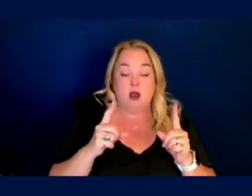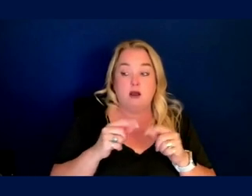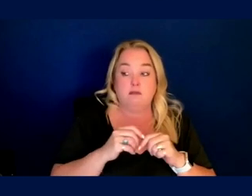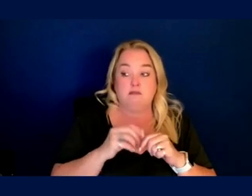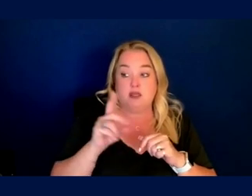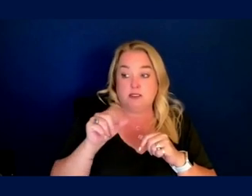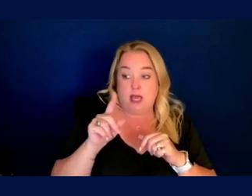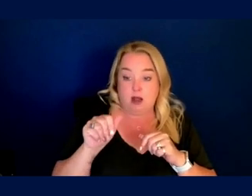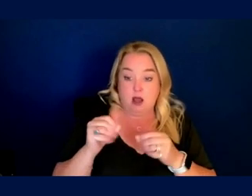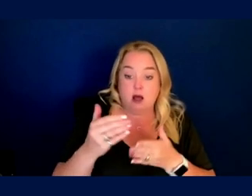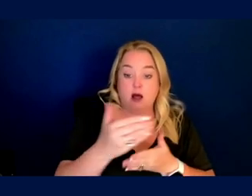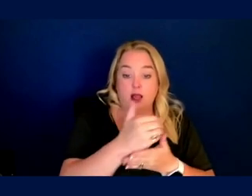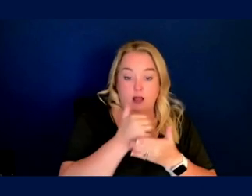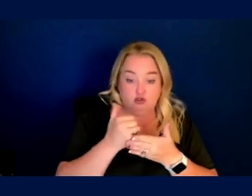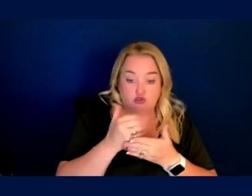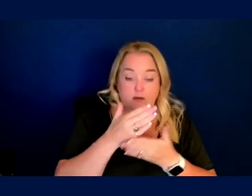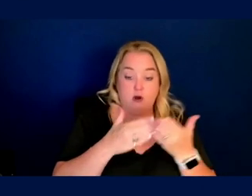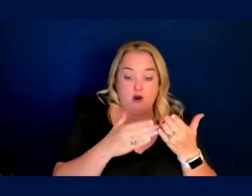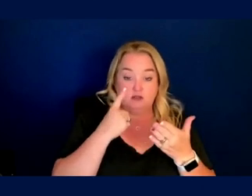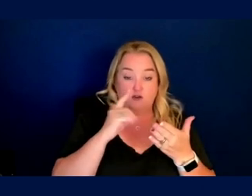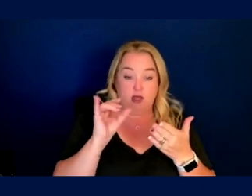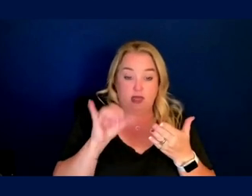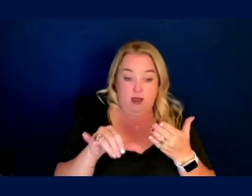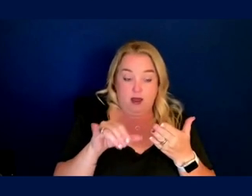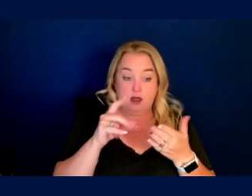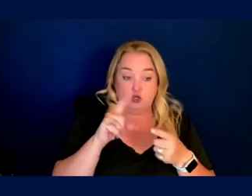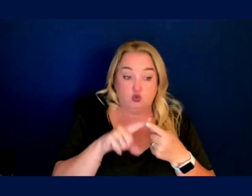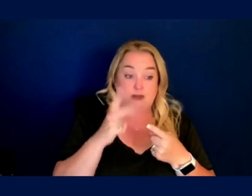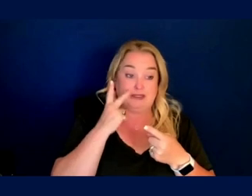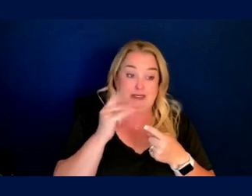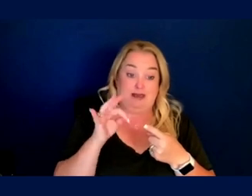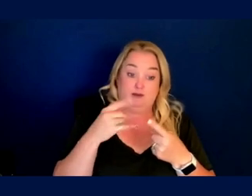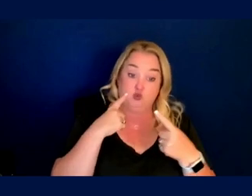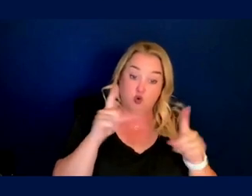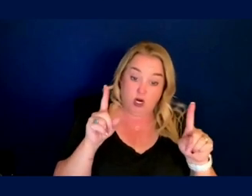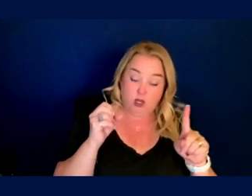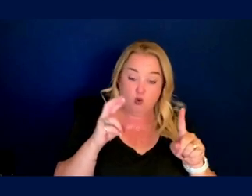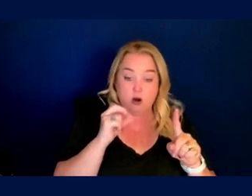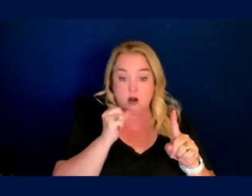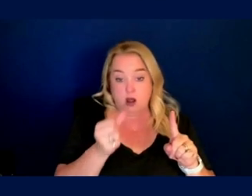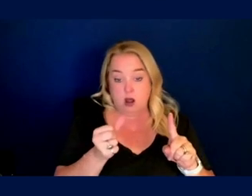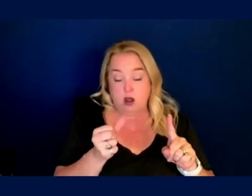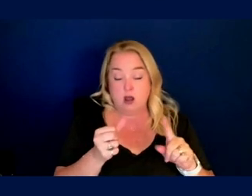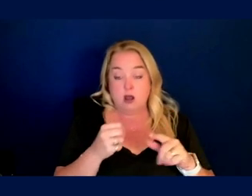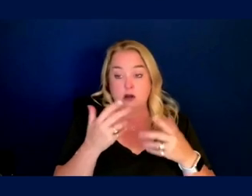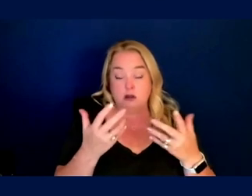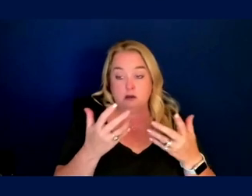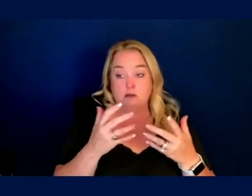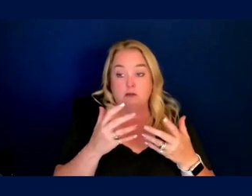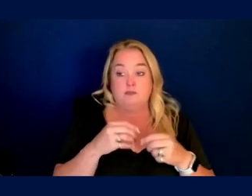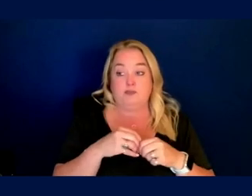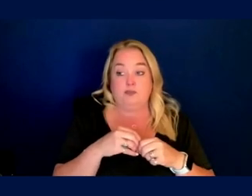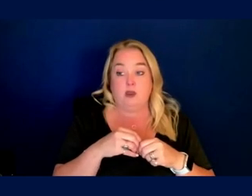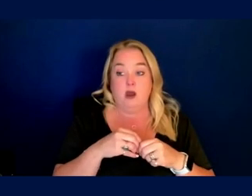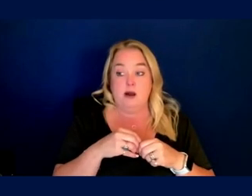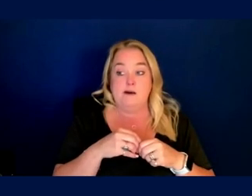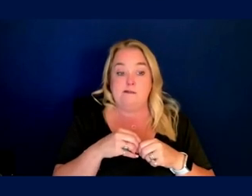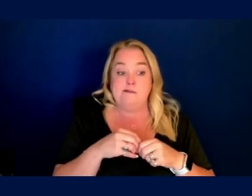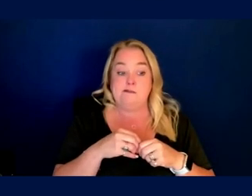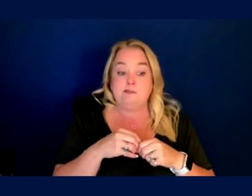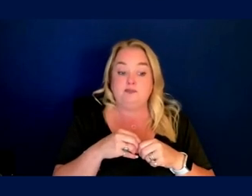collection component to doing that and seeing if it's really working, if it's not, if it's not working the environment, um,